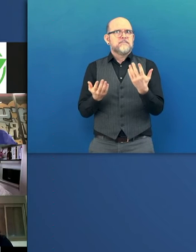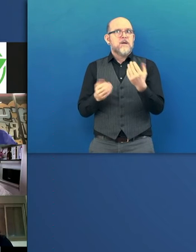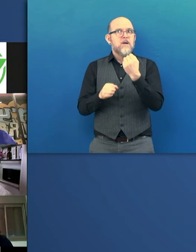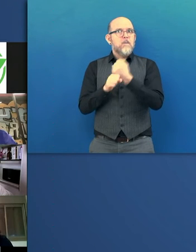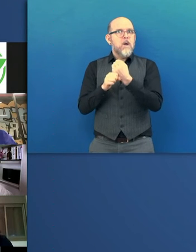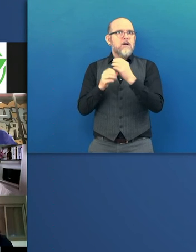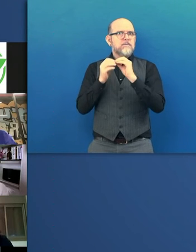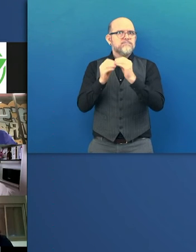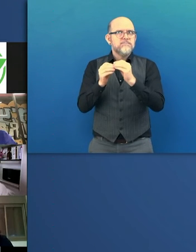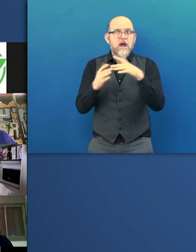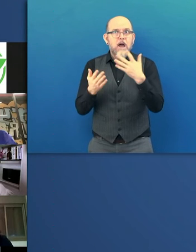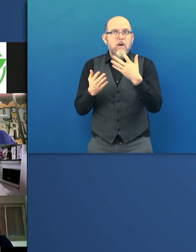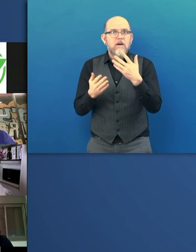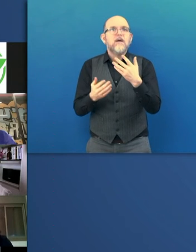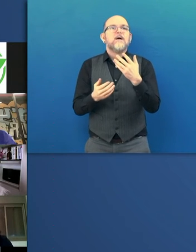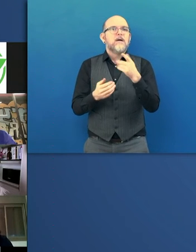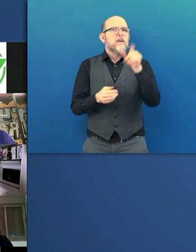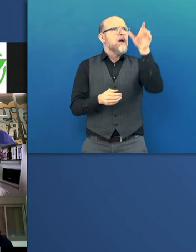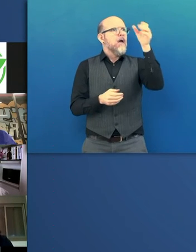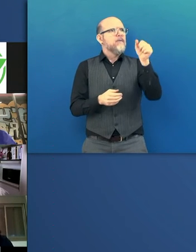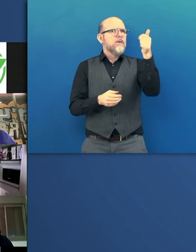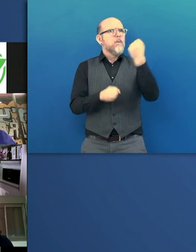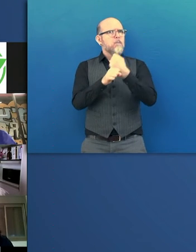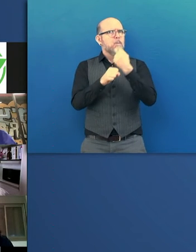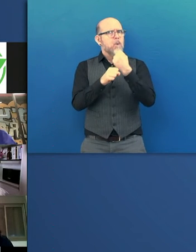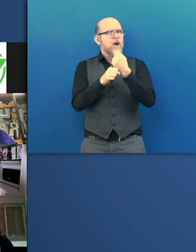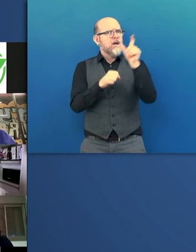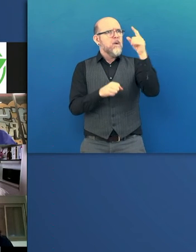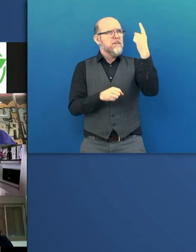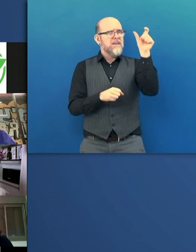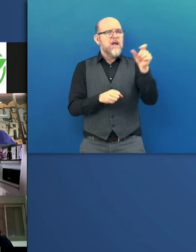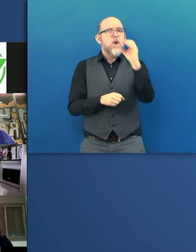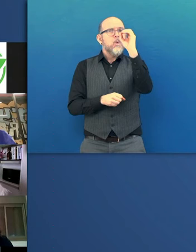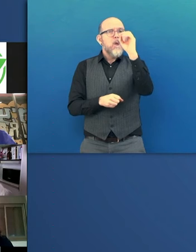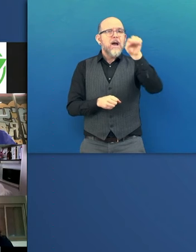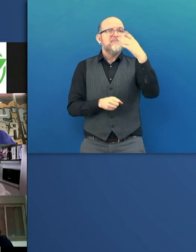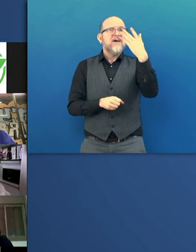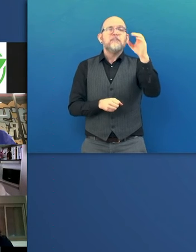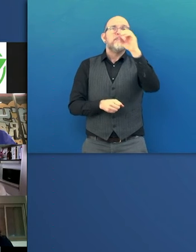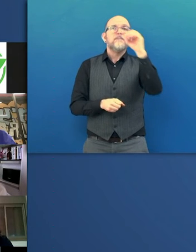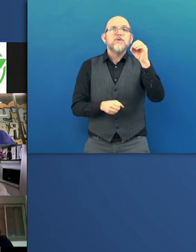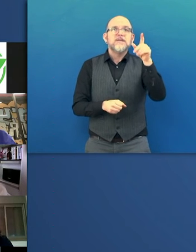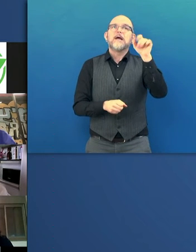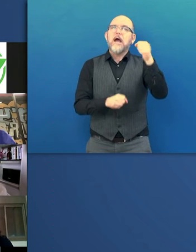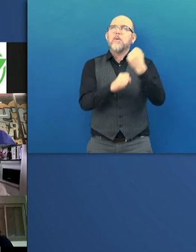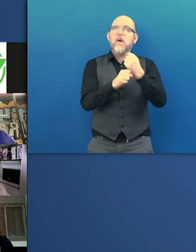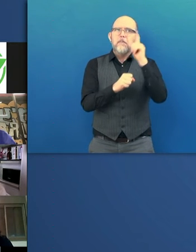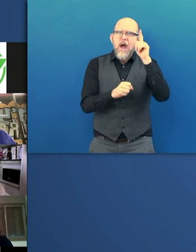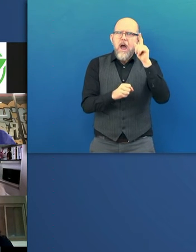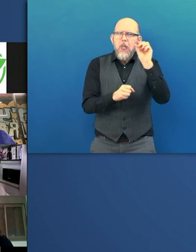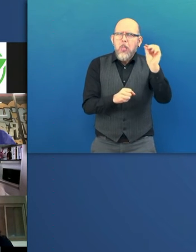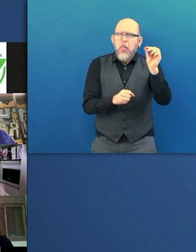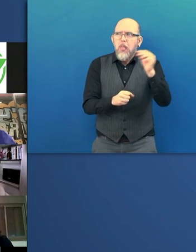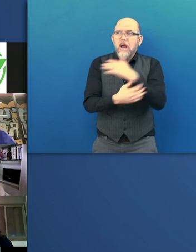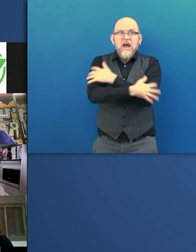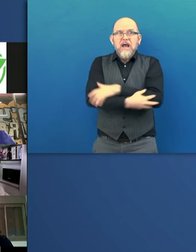a job and can hold their job is half a percent, which is a staggering number. A lot of these people have an education, have the